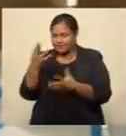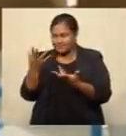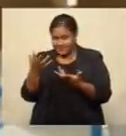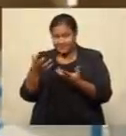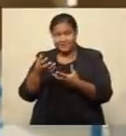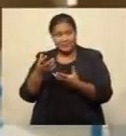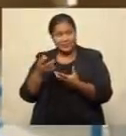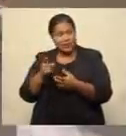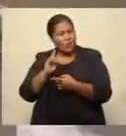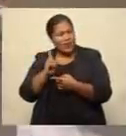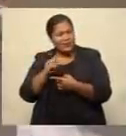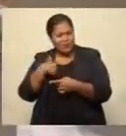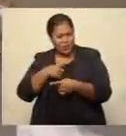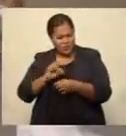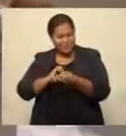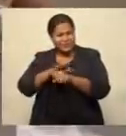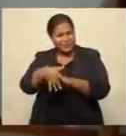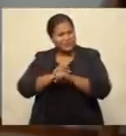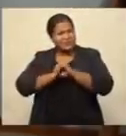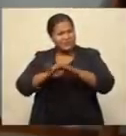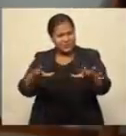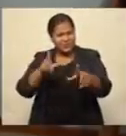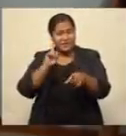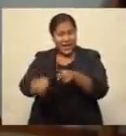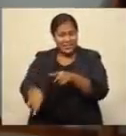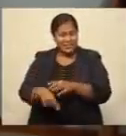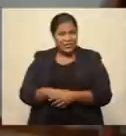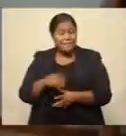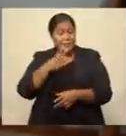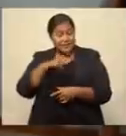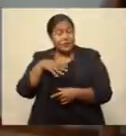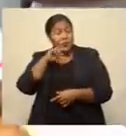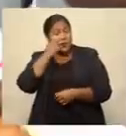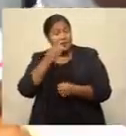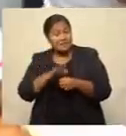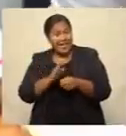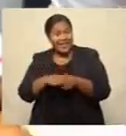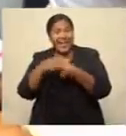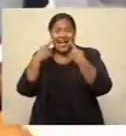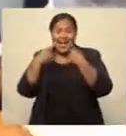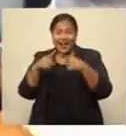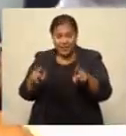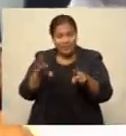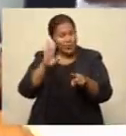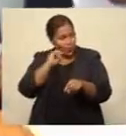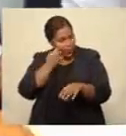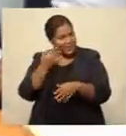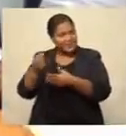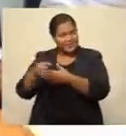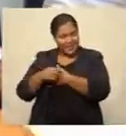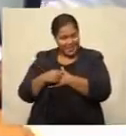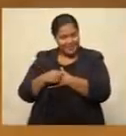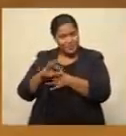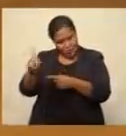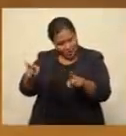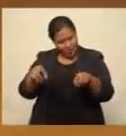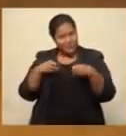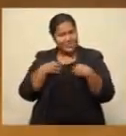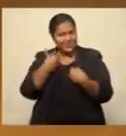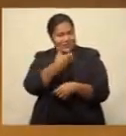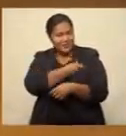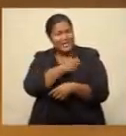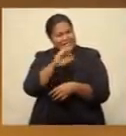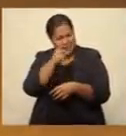spreading COVID-19 virus. The ministry will make necessary announcements once it is safe to do so. Ministry says people can